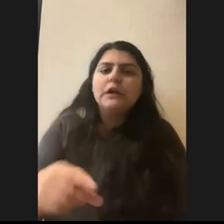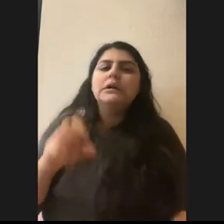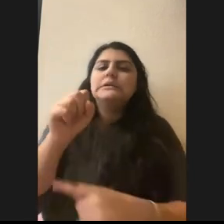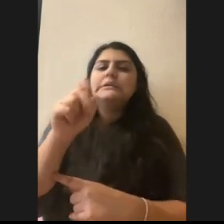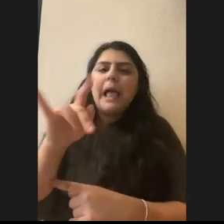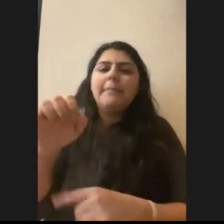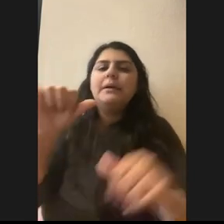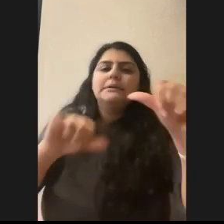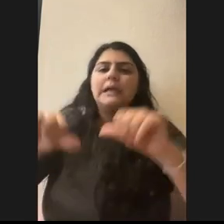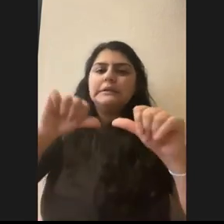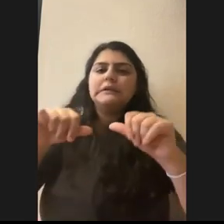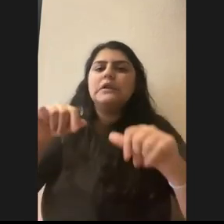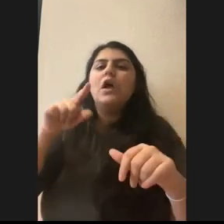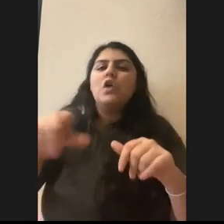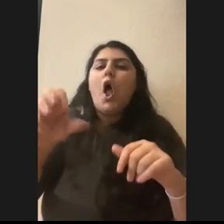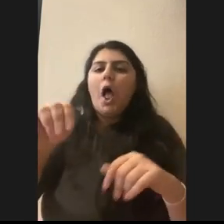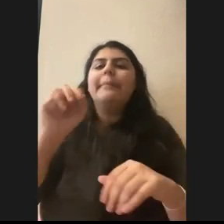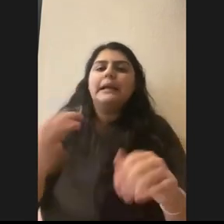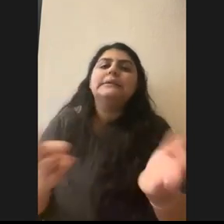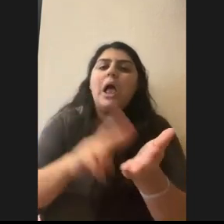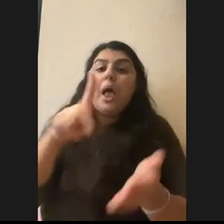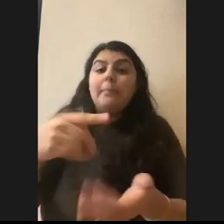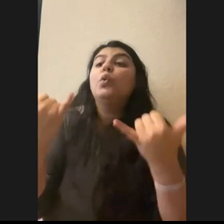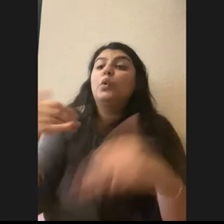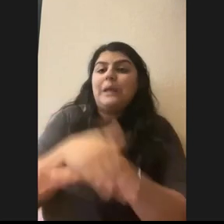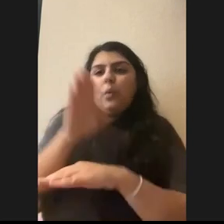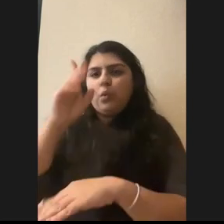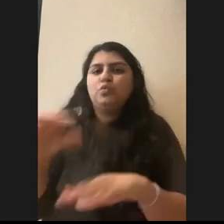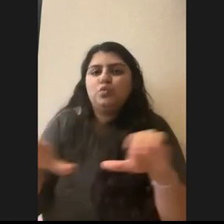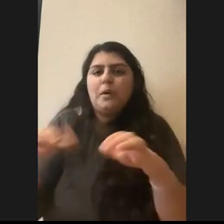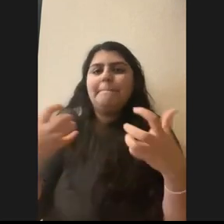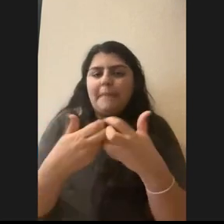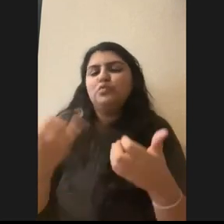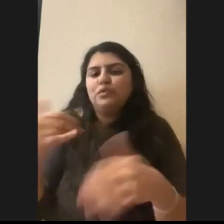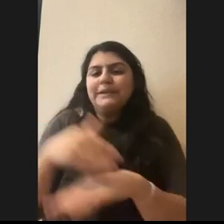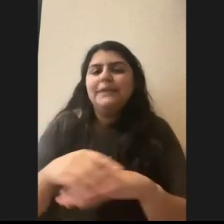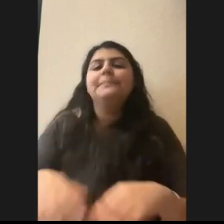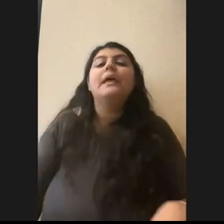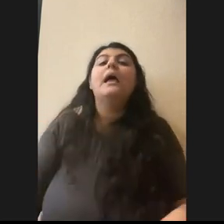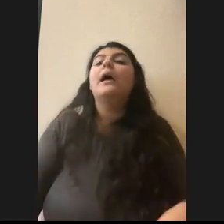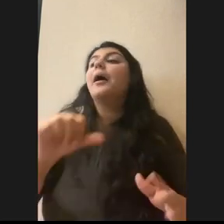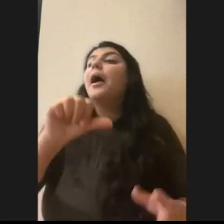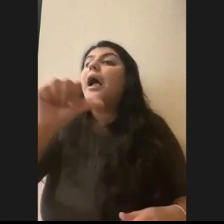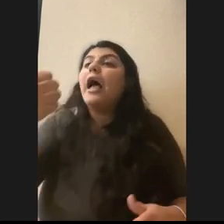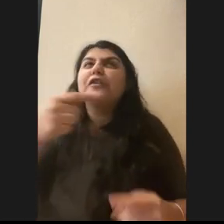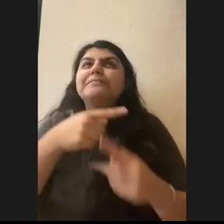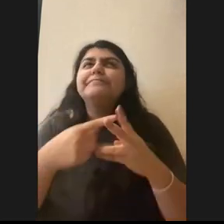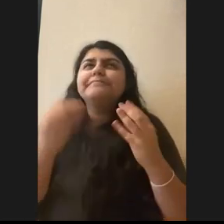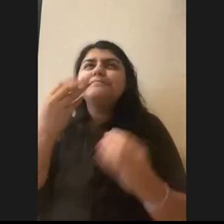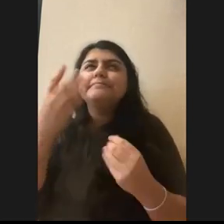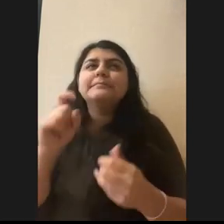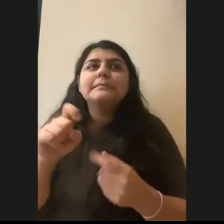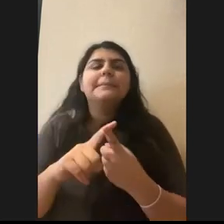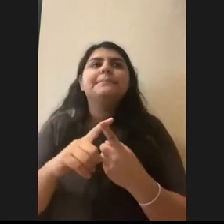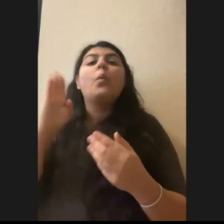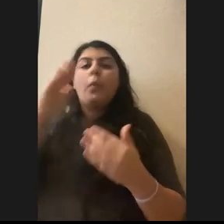sign up and then can get yourself signed up. We'll be doing a match tonight. Um, otherwise other housekeeping. Um, we are going to